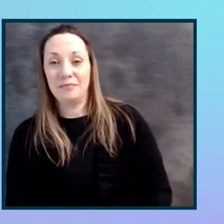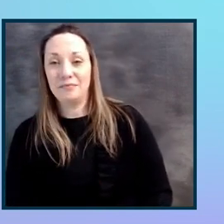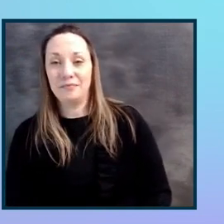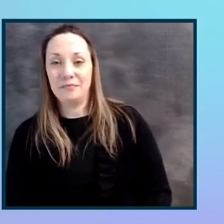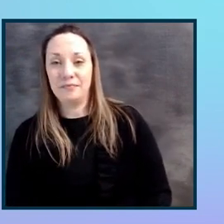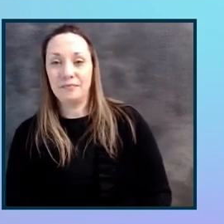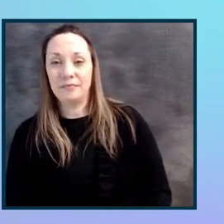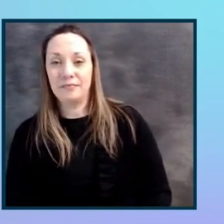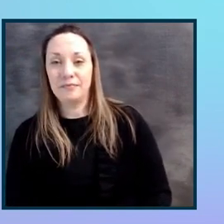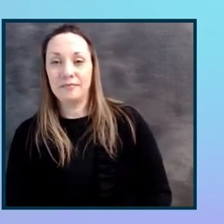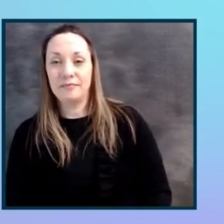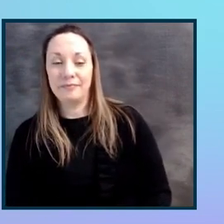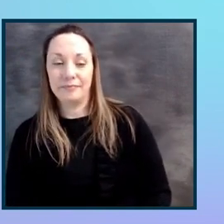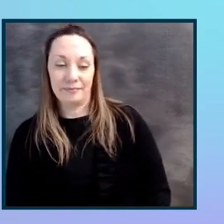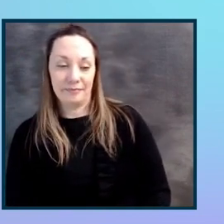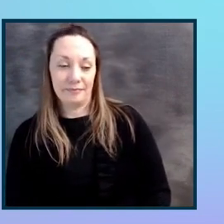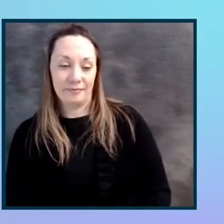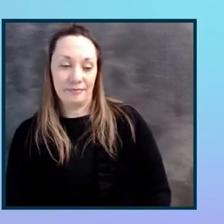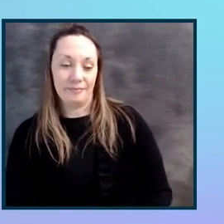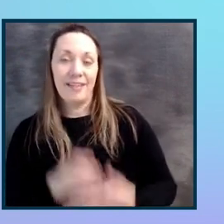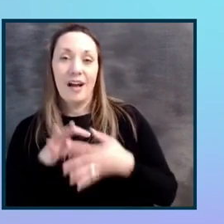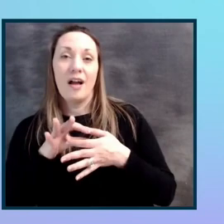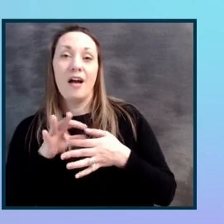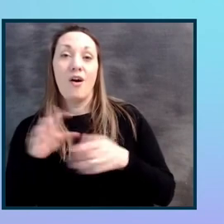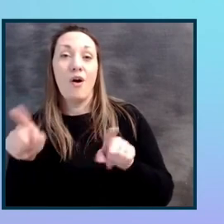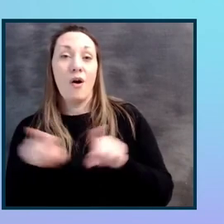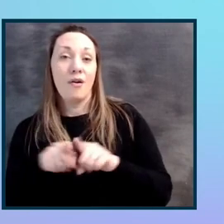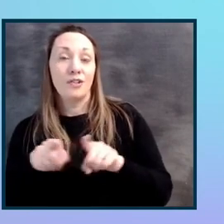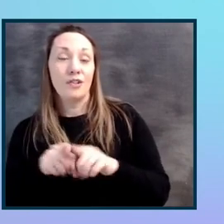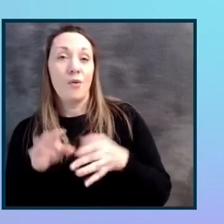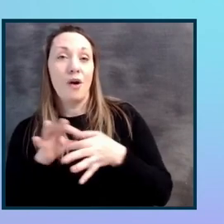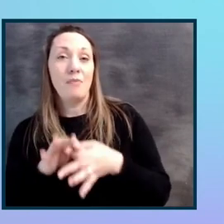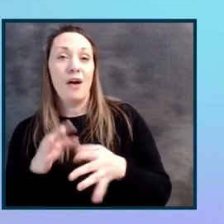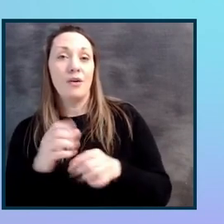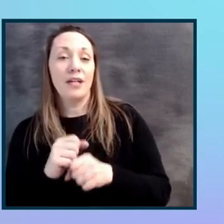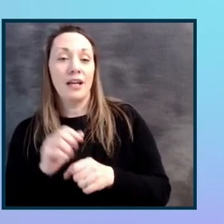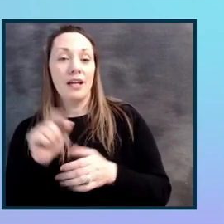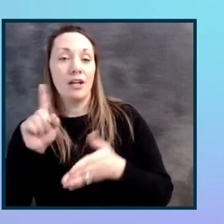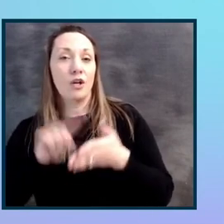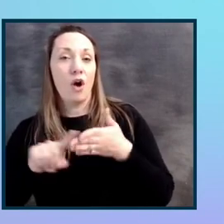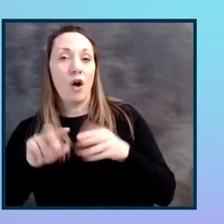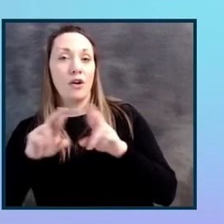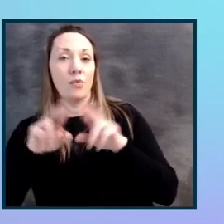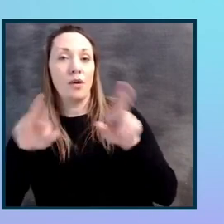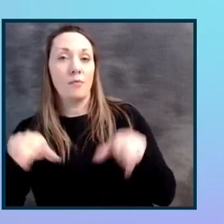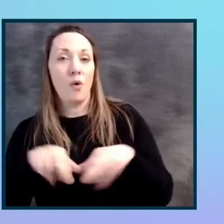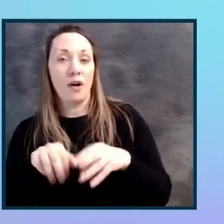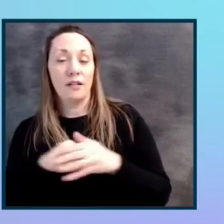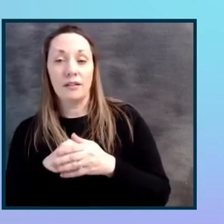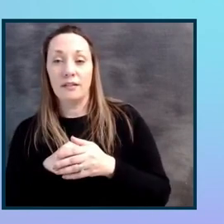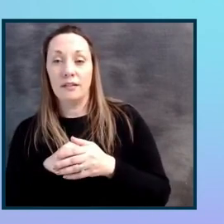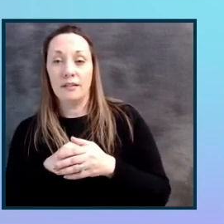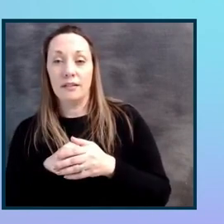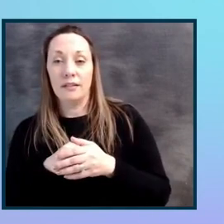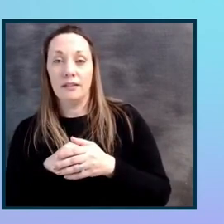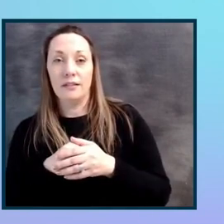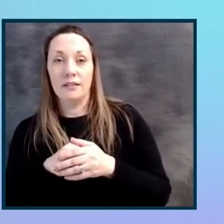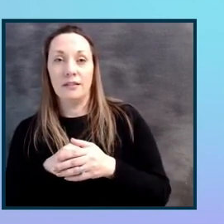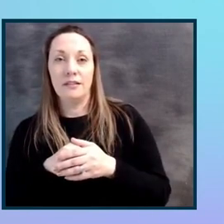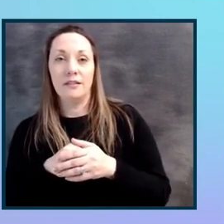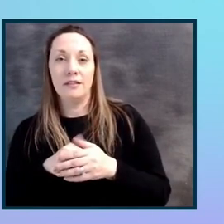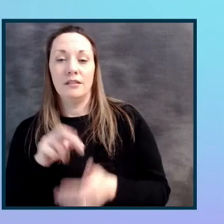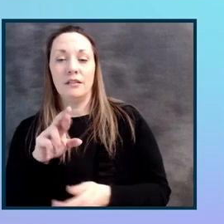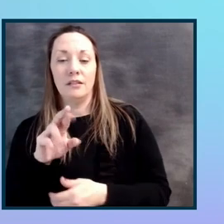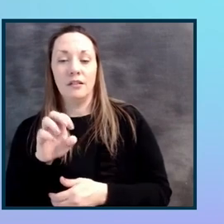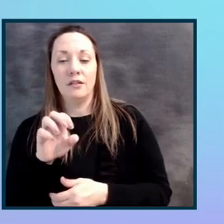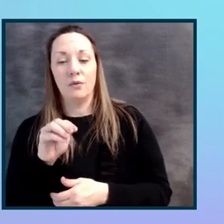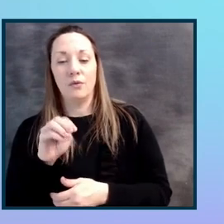All right. So along those lines about, you know, getting an audit report, and then, you know, start remediating those issues.